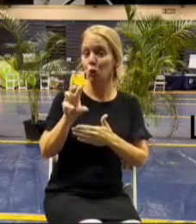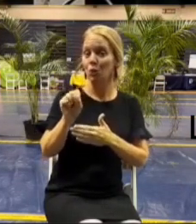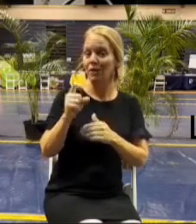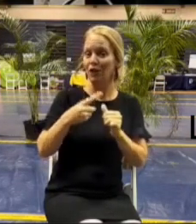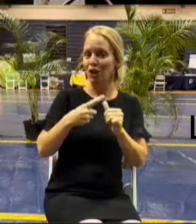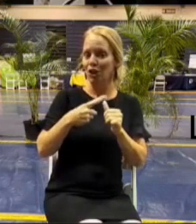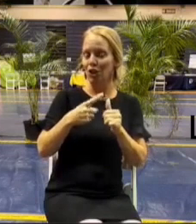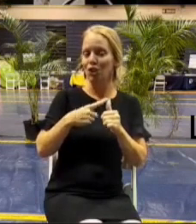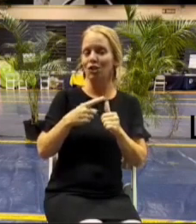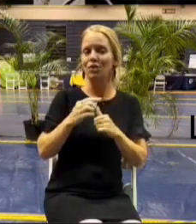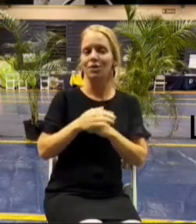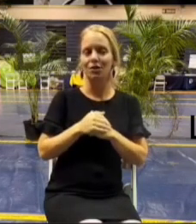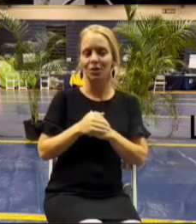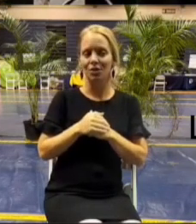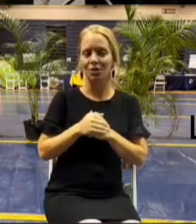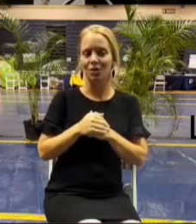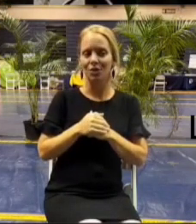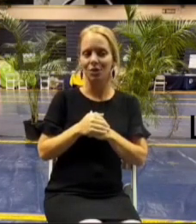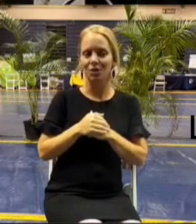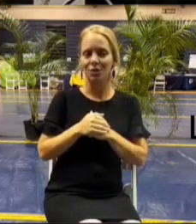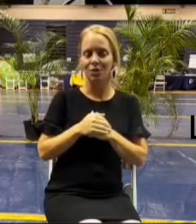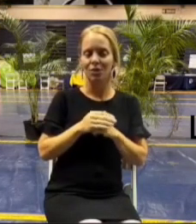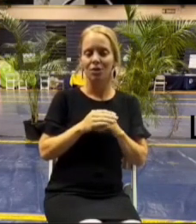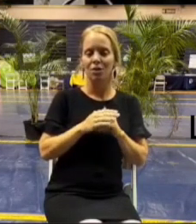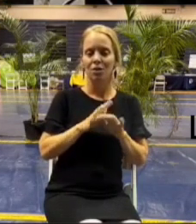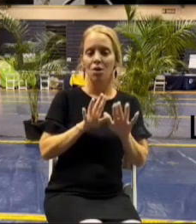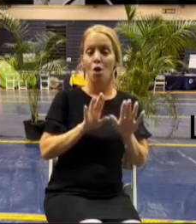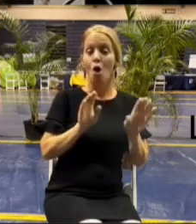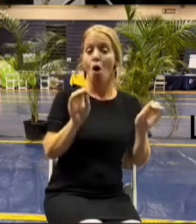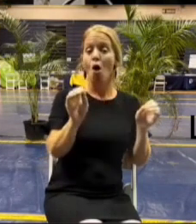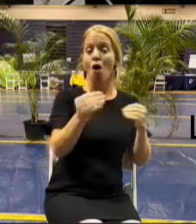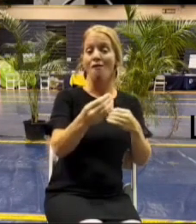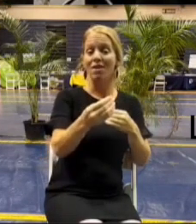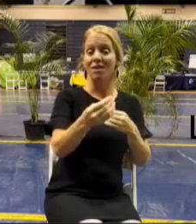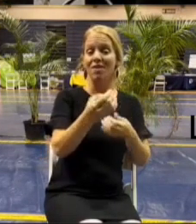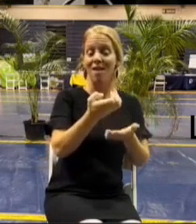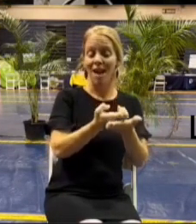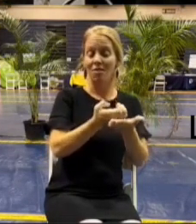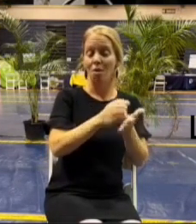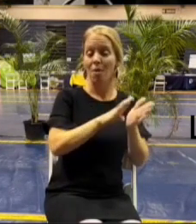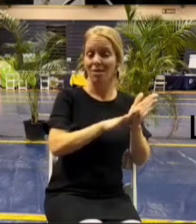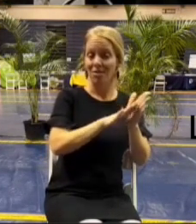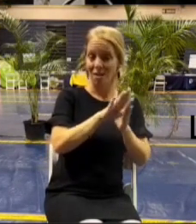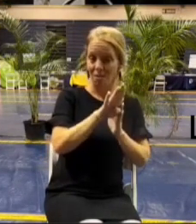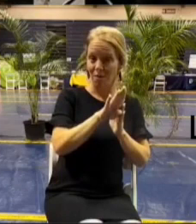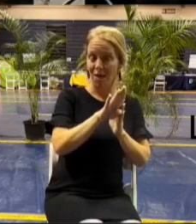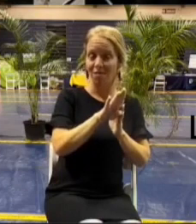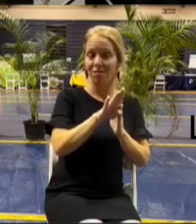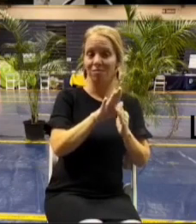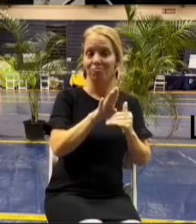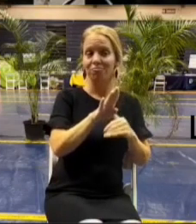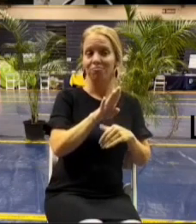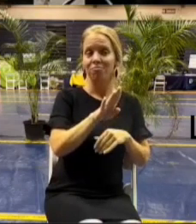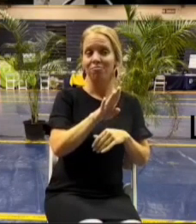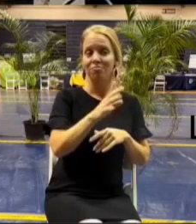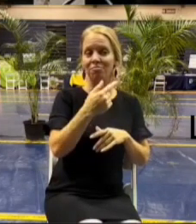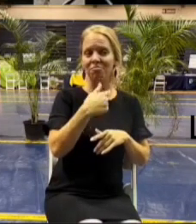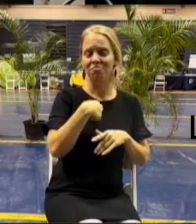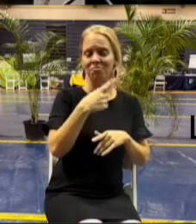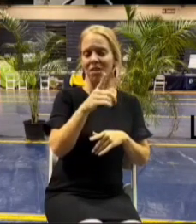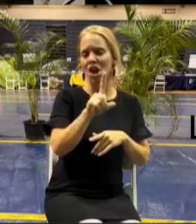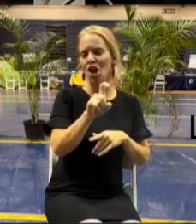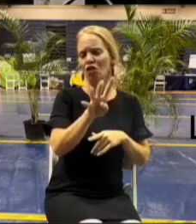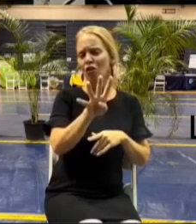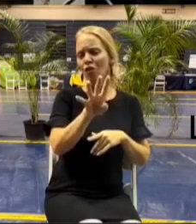the office of economic development um every year there's about a hundred and forty thousand